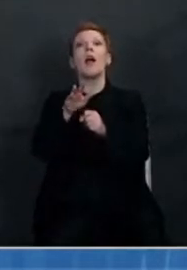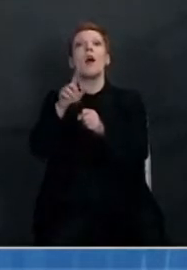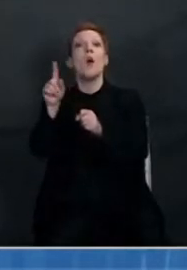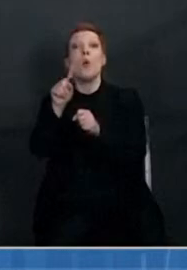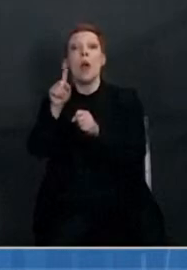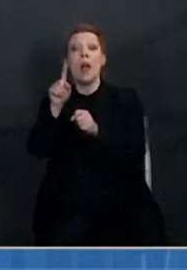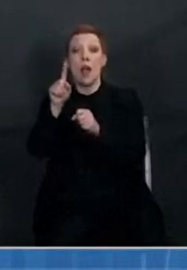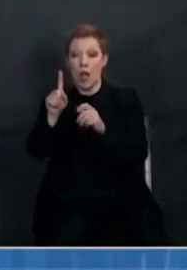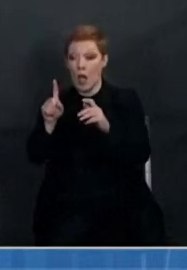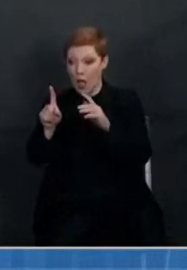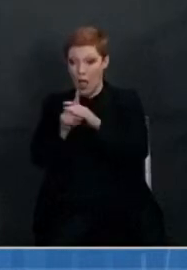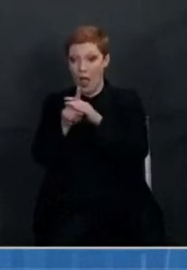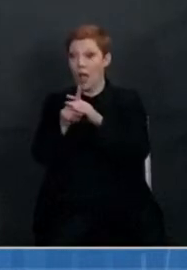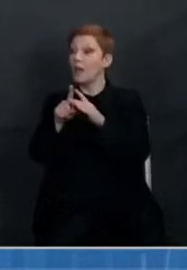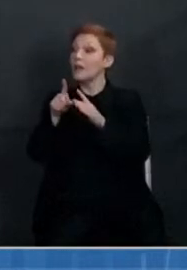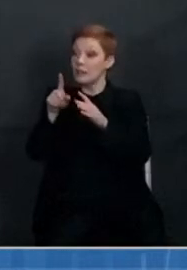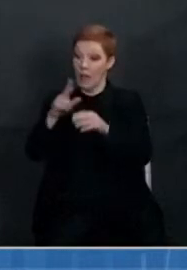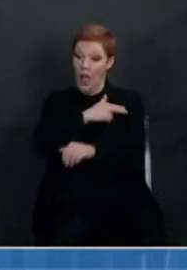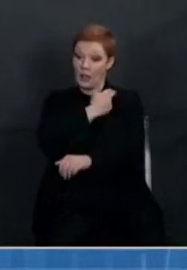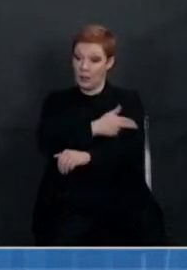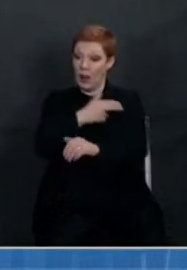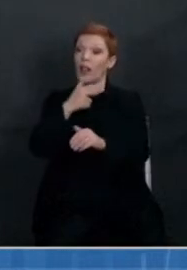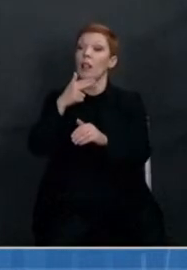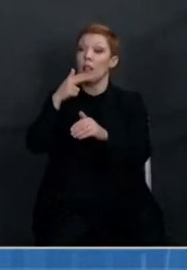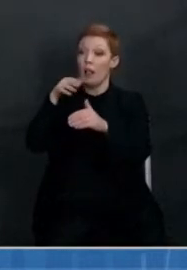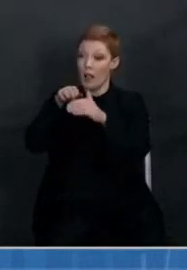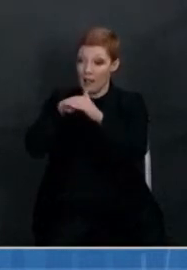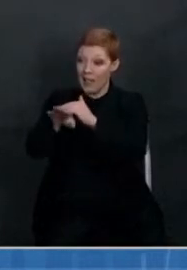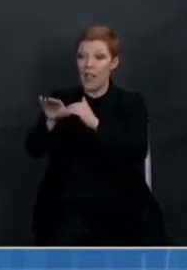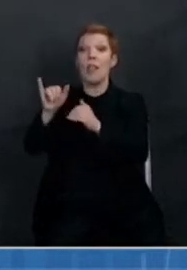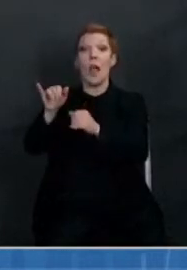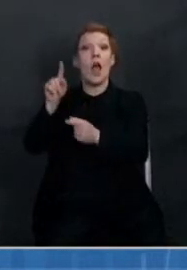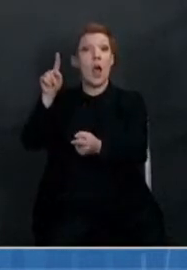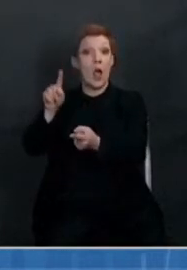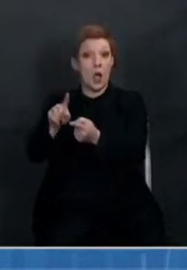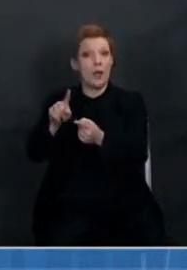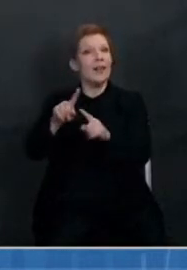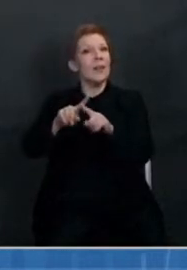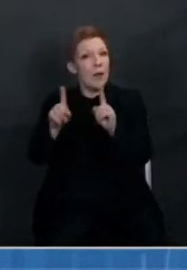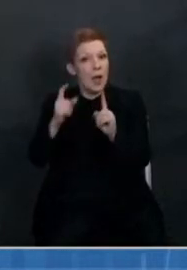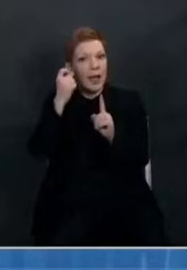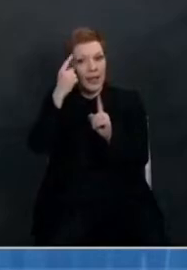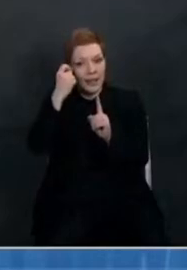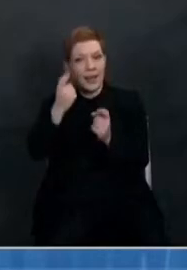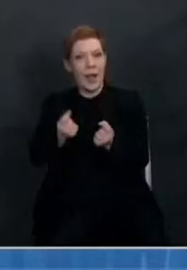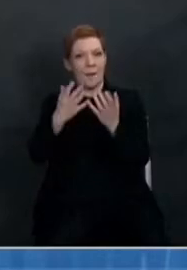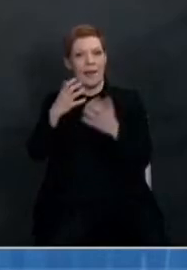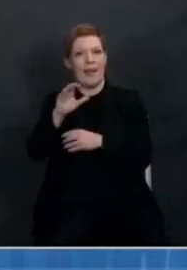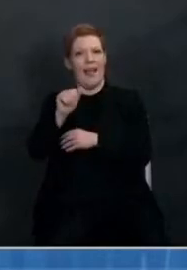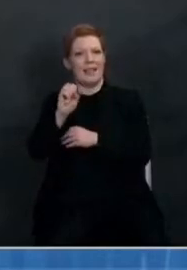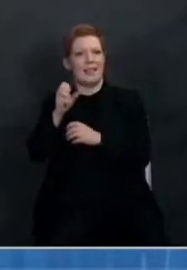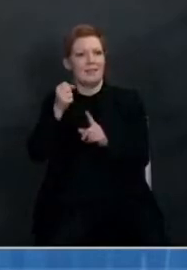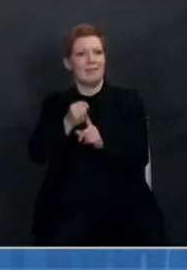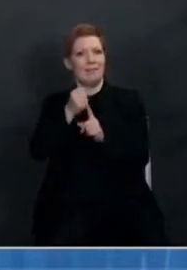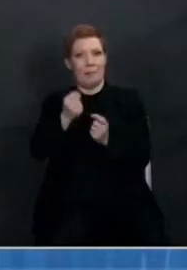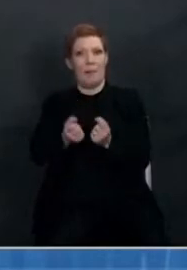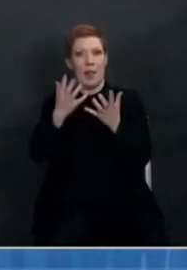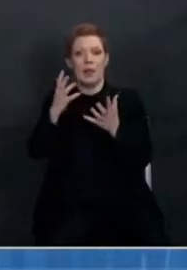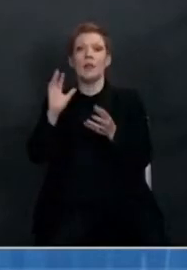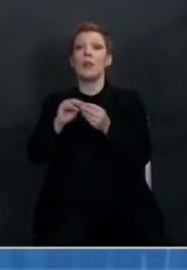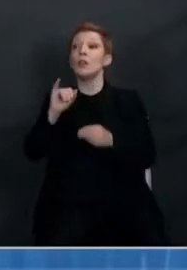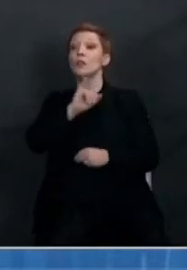continue to rise. Cases remain at elevated levels. So let's start with the cases. Through January 30th,